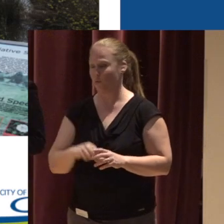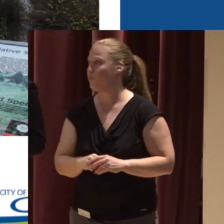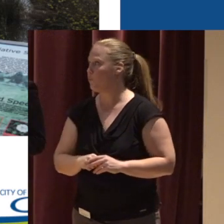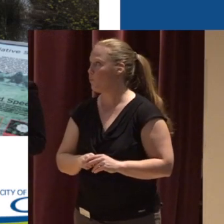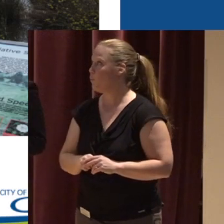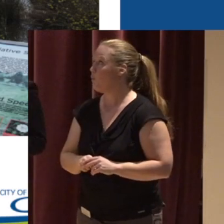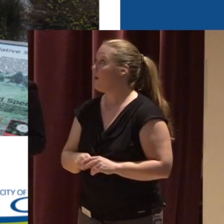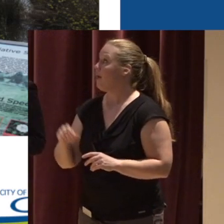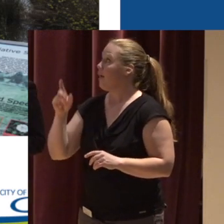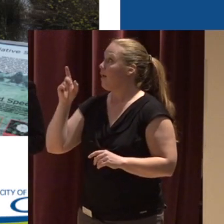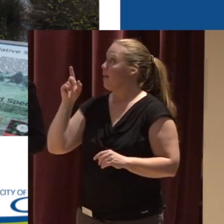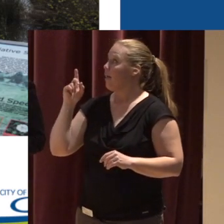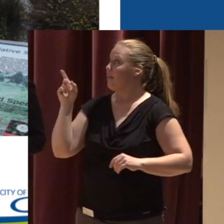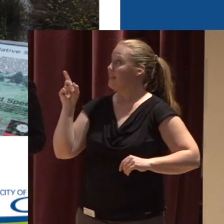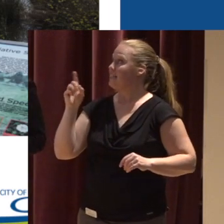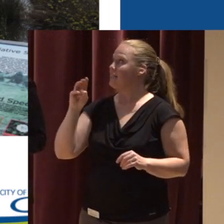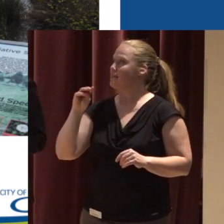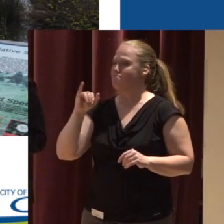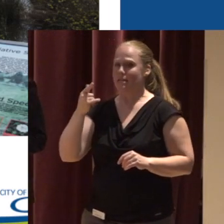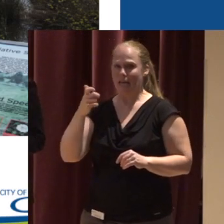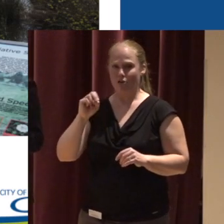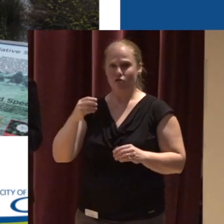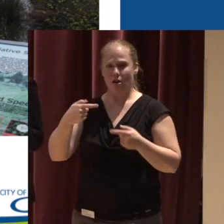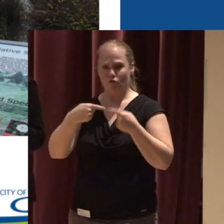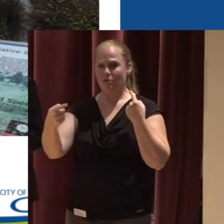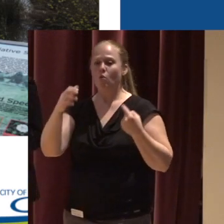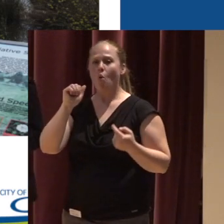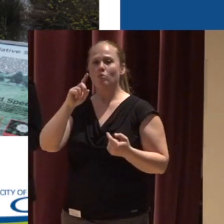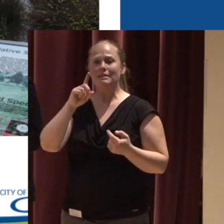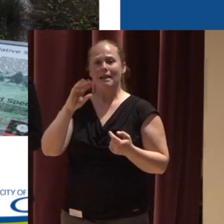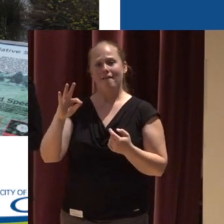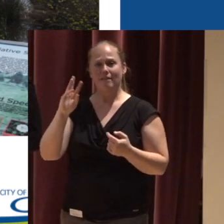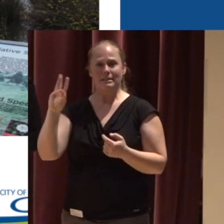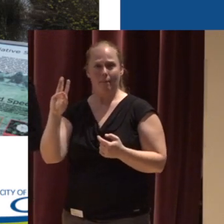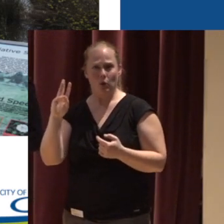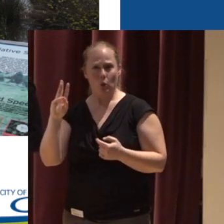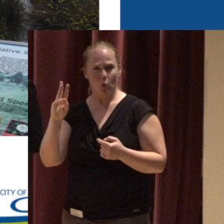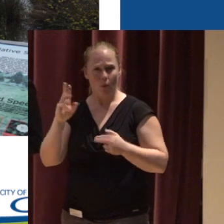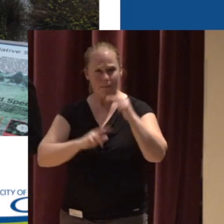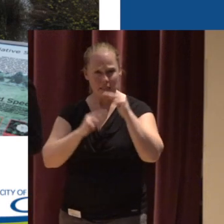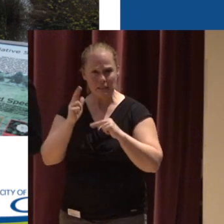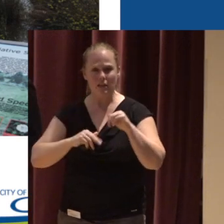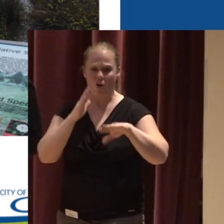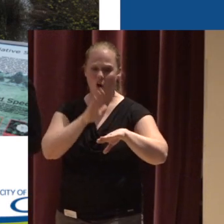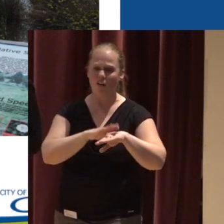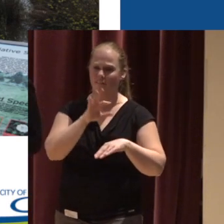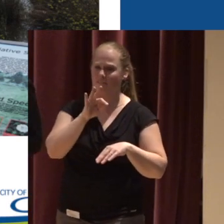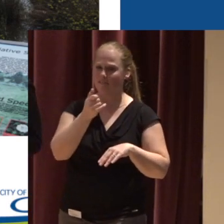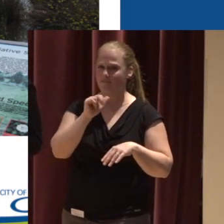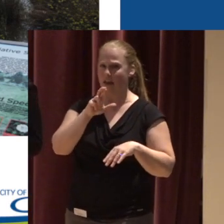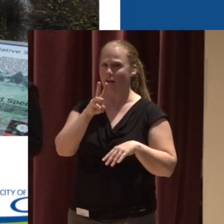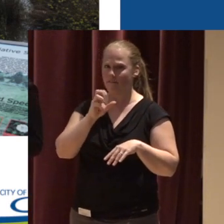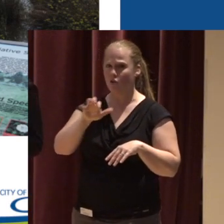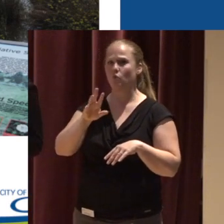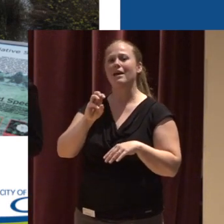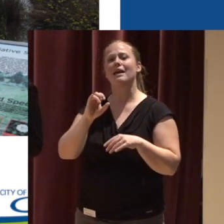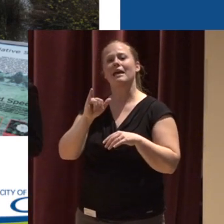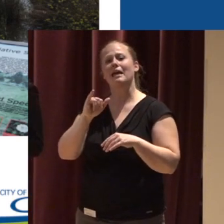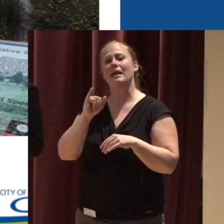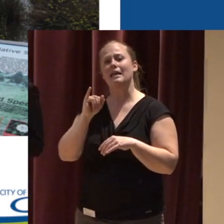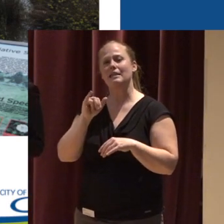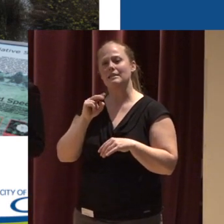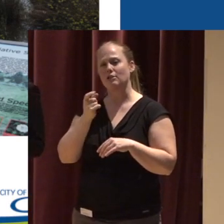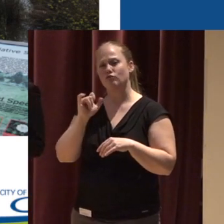This is Fairview Mitigation Wetland Right across from ODF&W building along Fairview Industrial Drive This is a